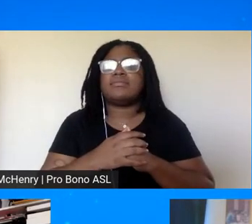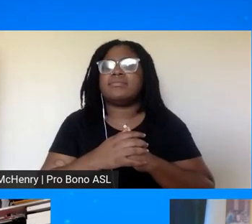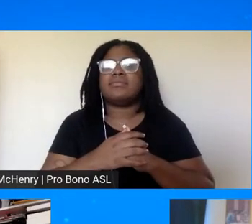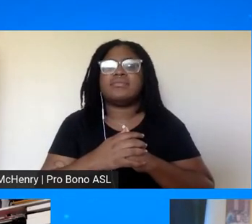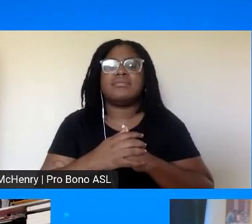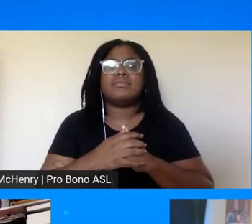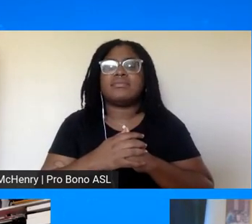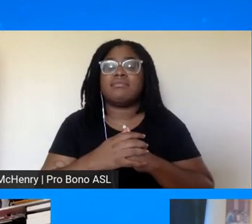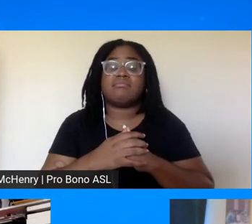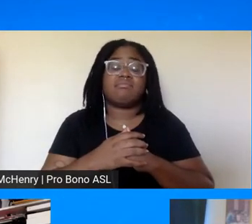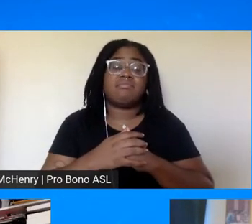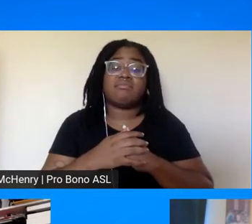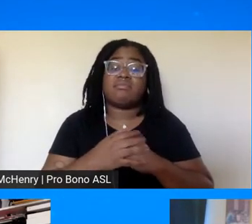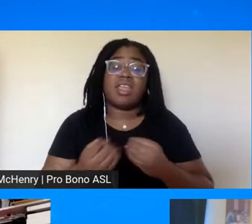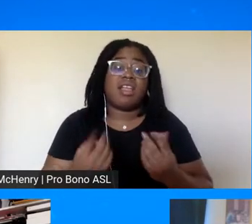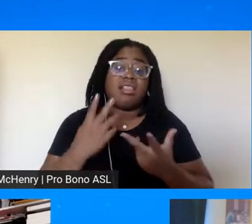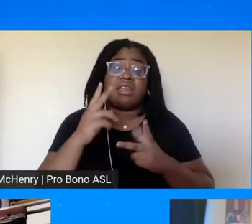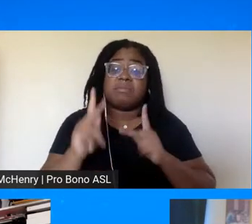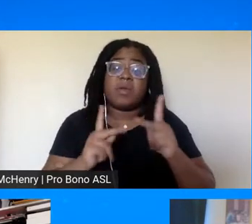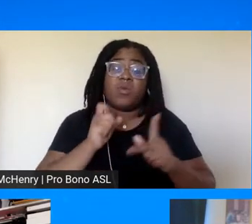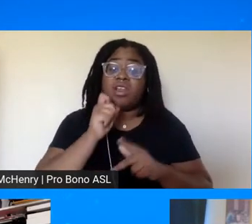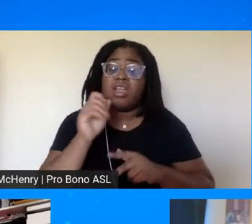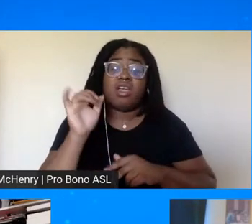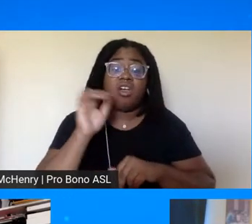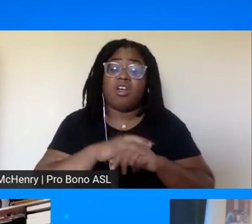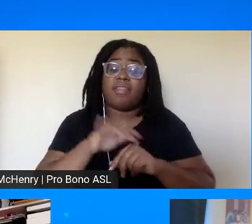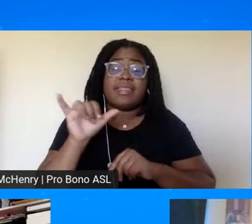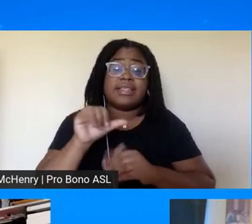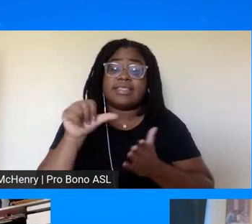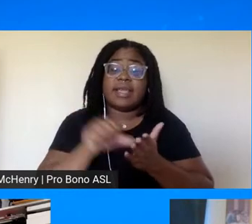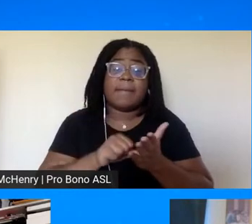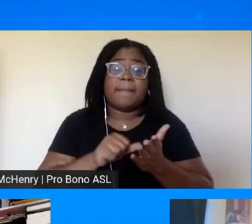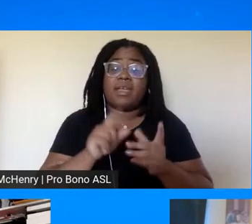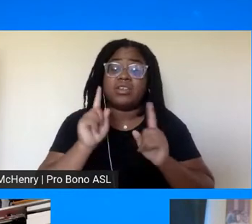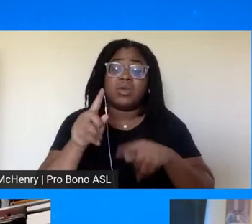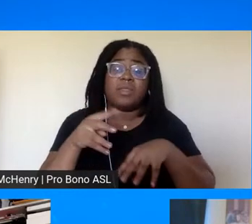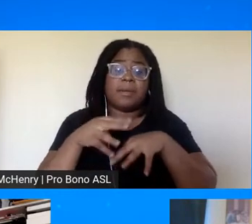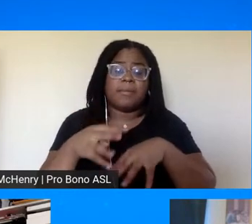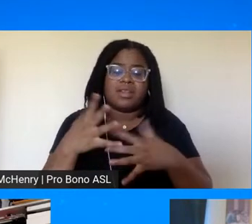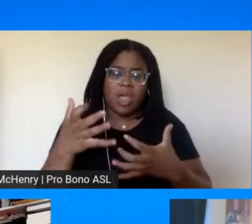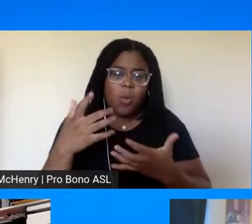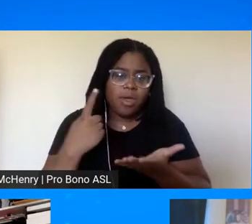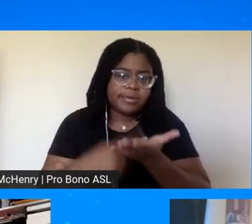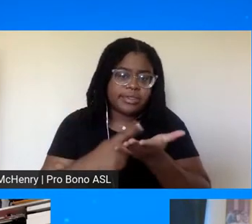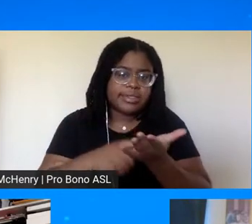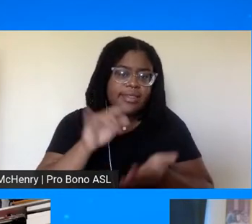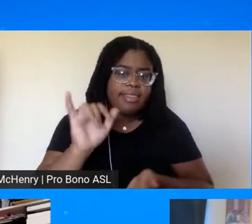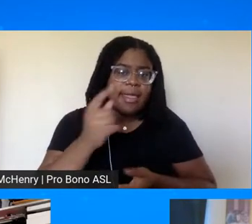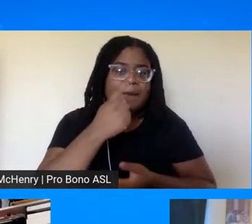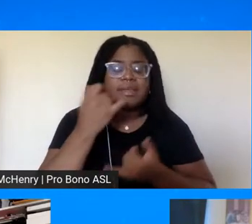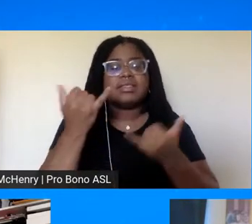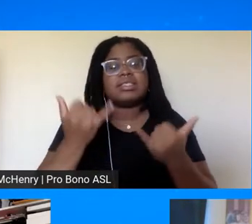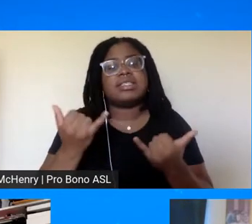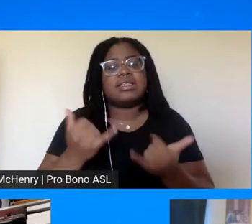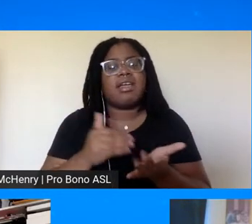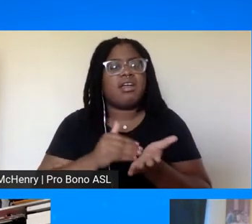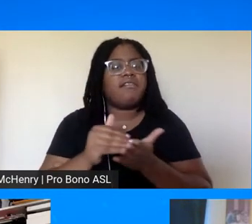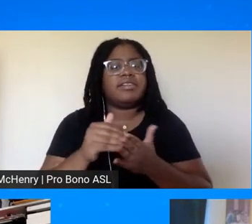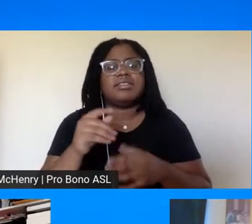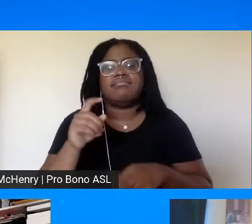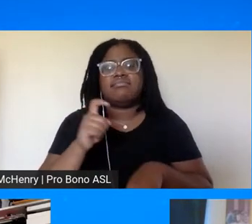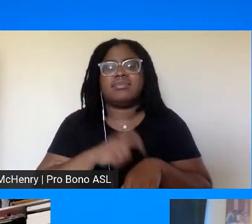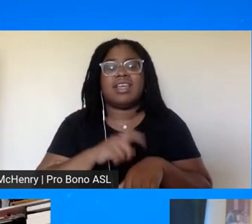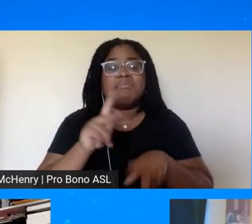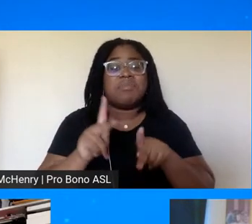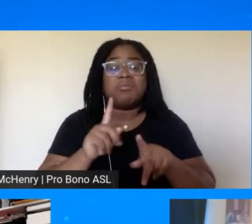same page coming into this march um and and and i'm speaking to that because today oftentimes people are on different